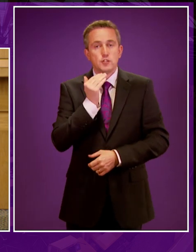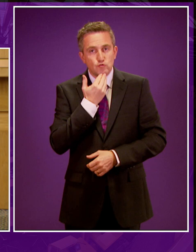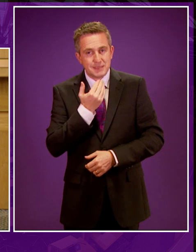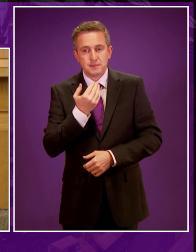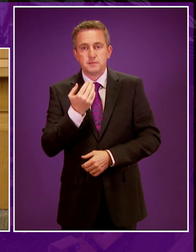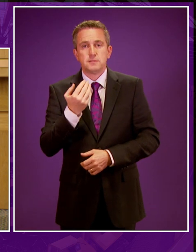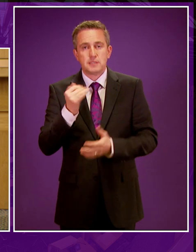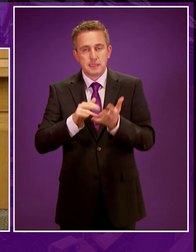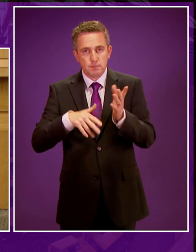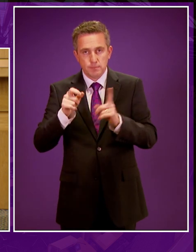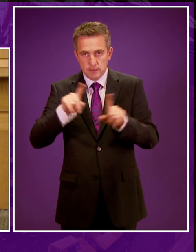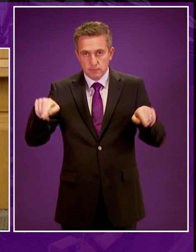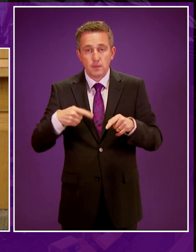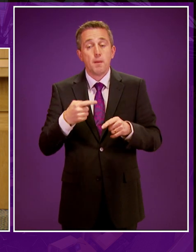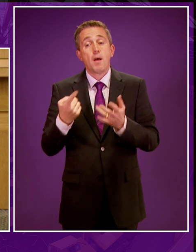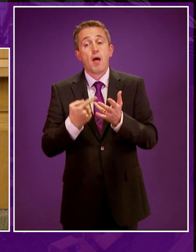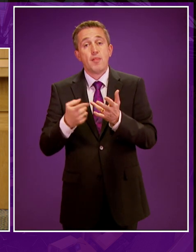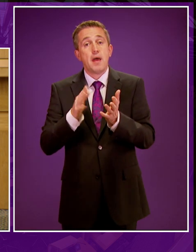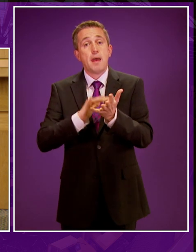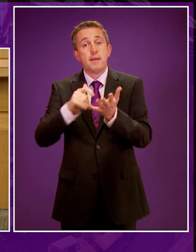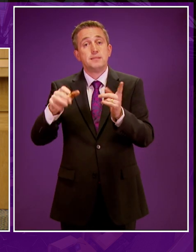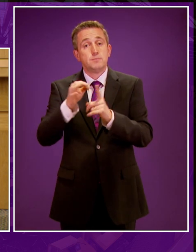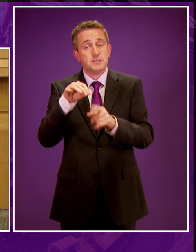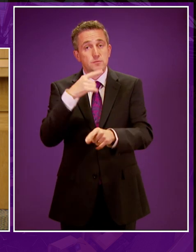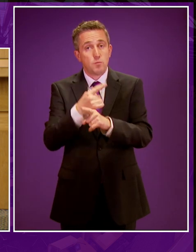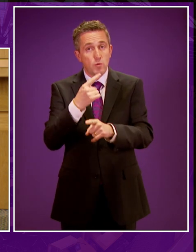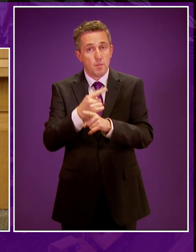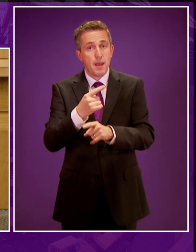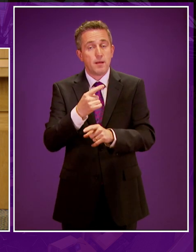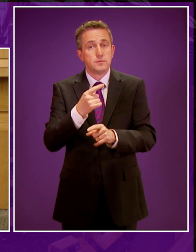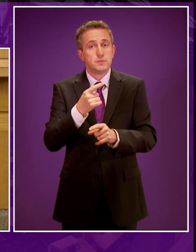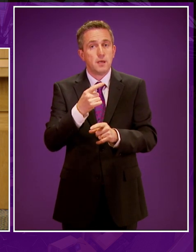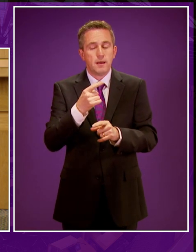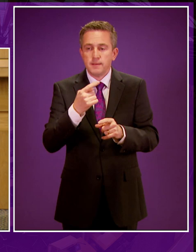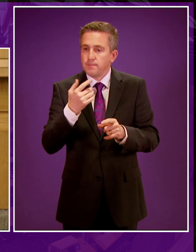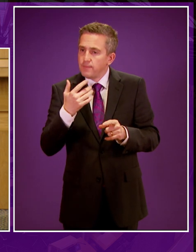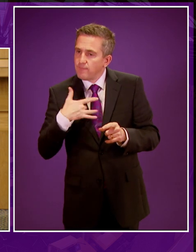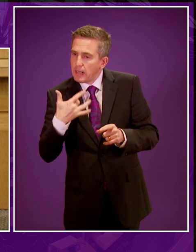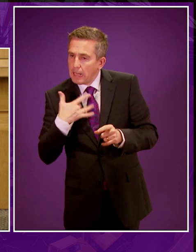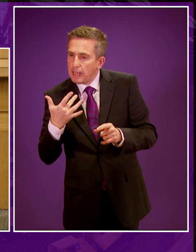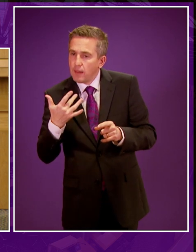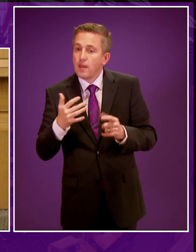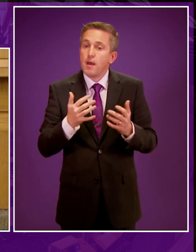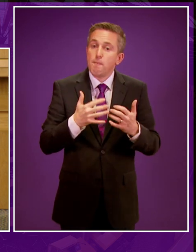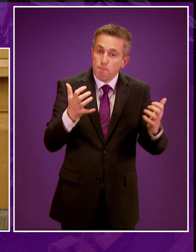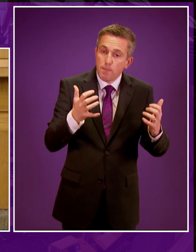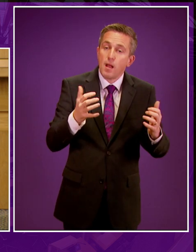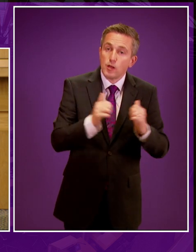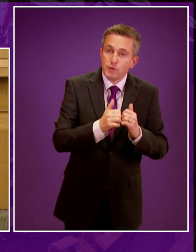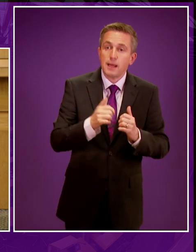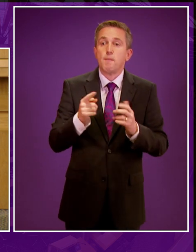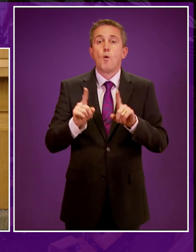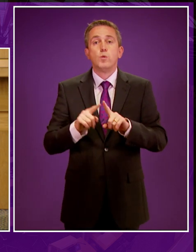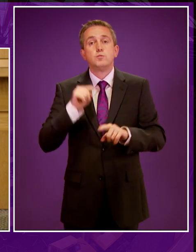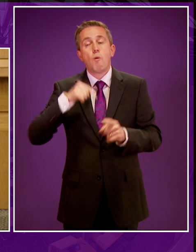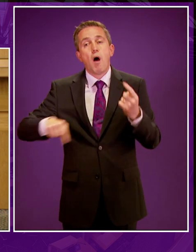But also, think, a number of members, Mark Ruskell and others, have pointed to the development of the consensus out with this building and the work done by